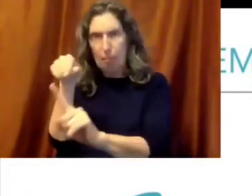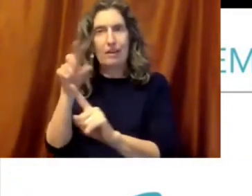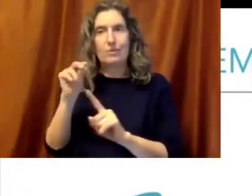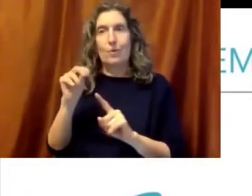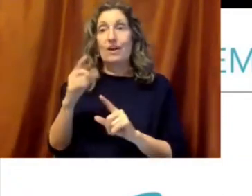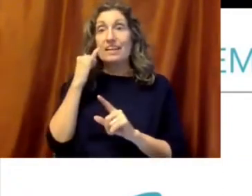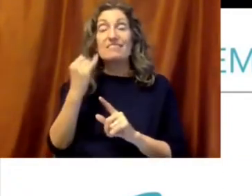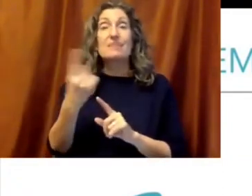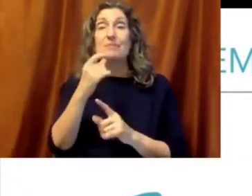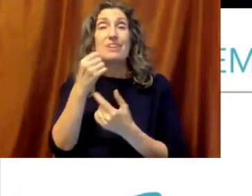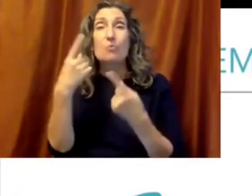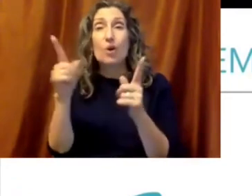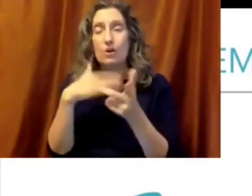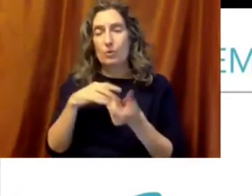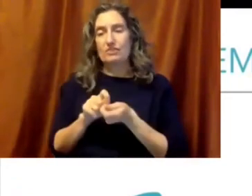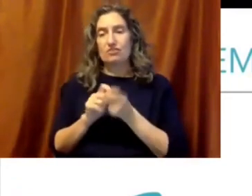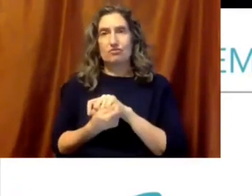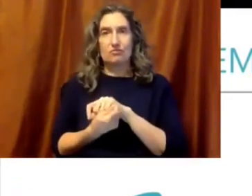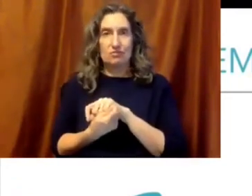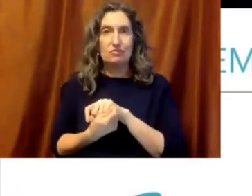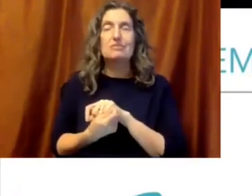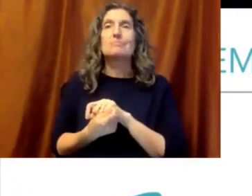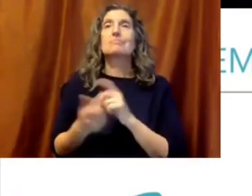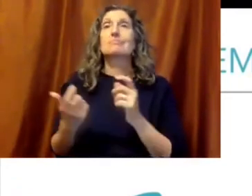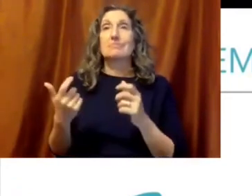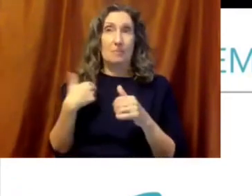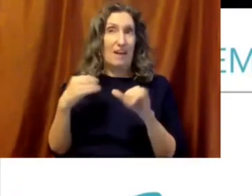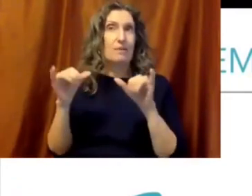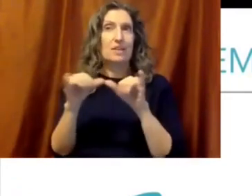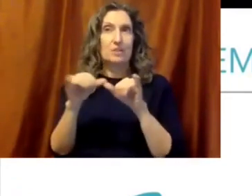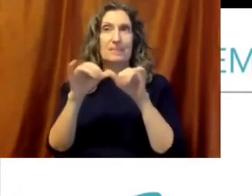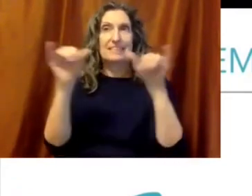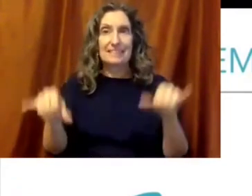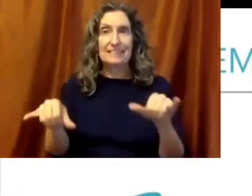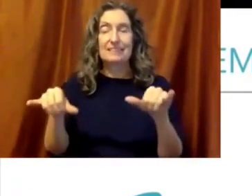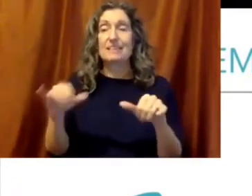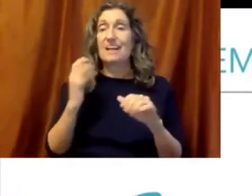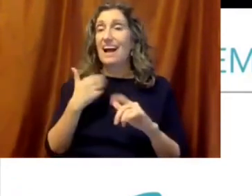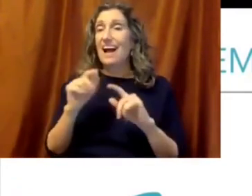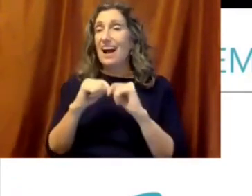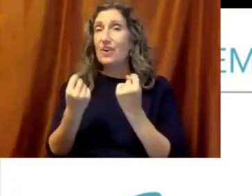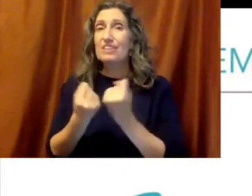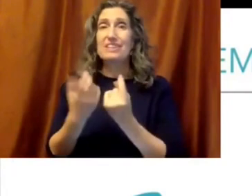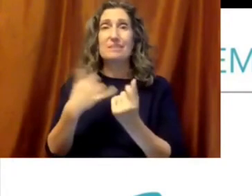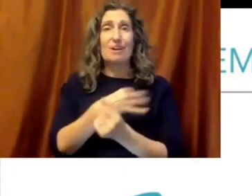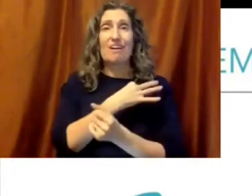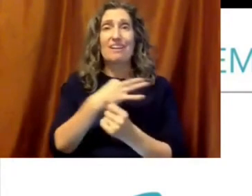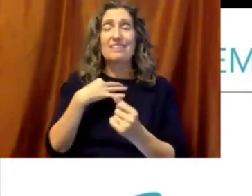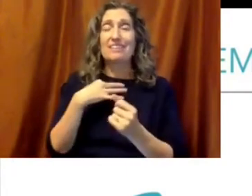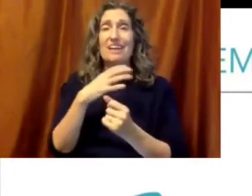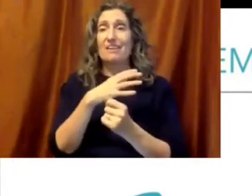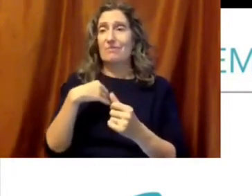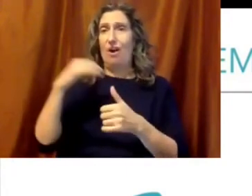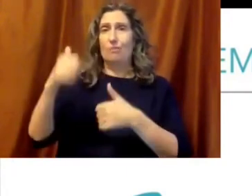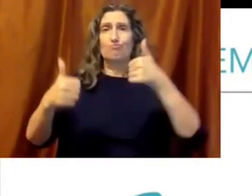what doesn't work in real time, we have a results process to do that. Our team of staff are co-located across our